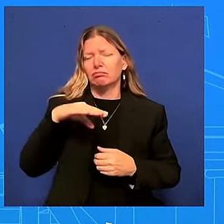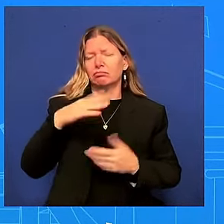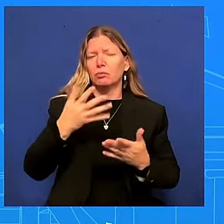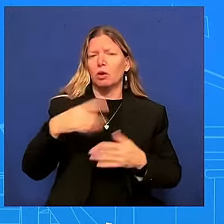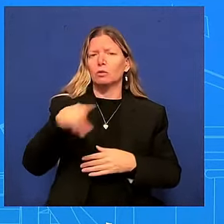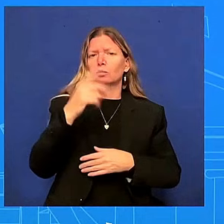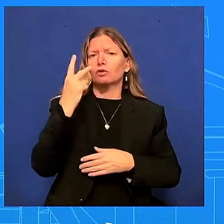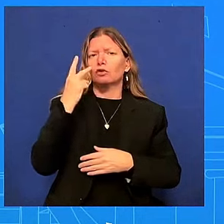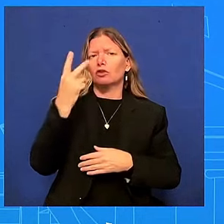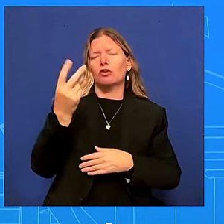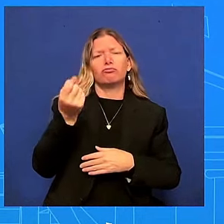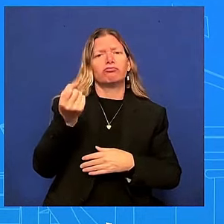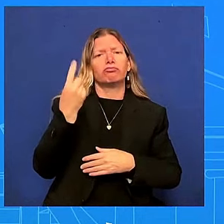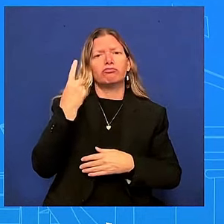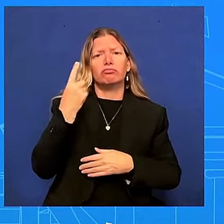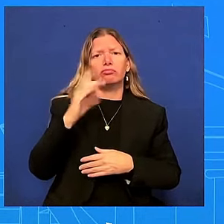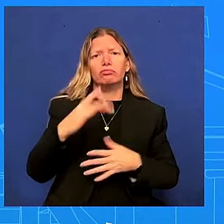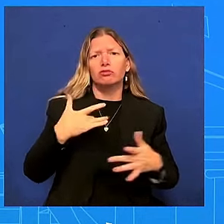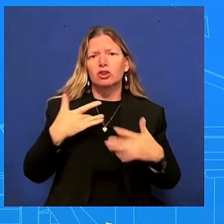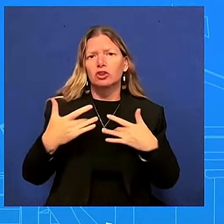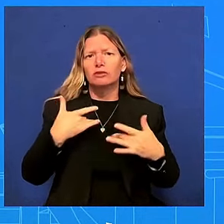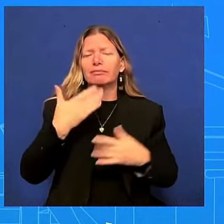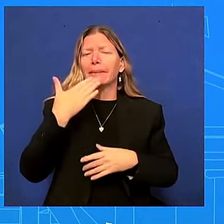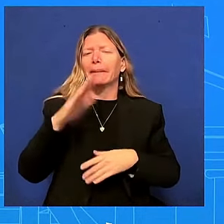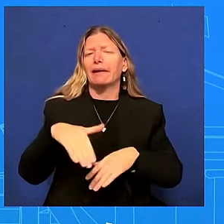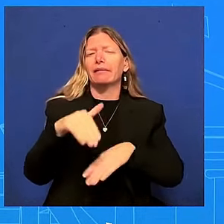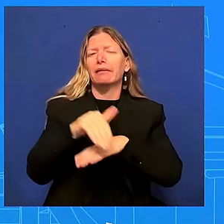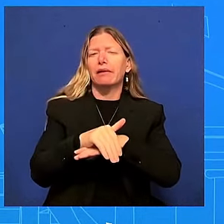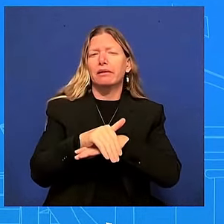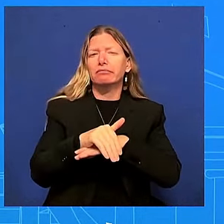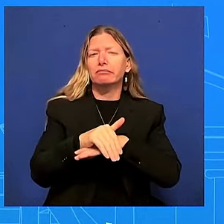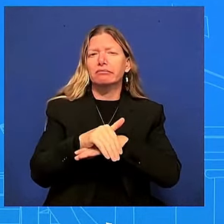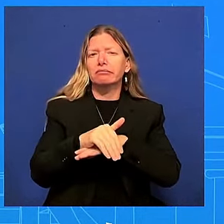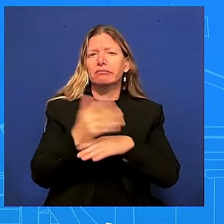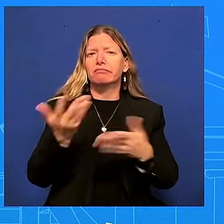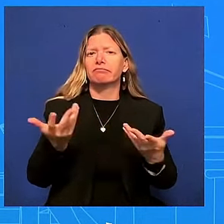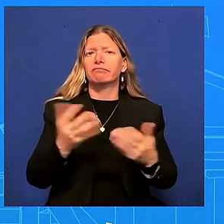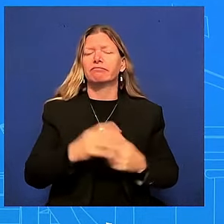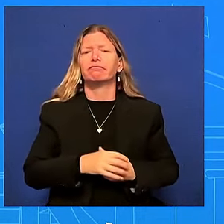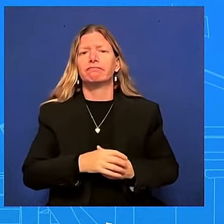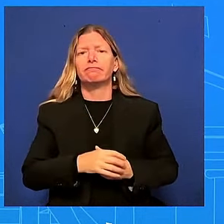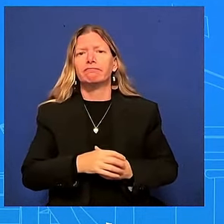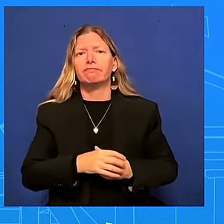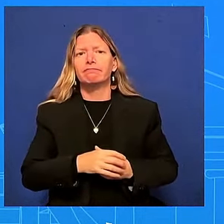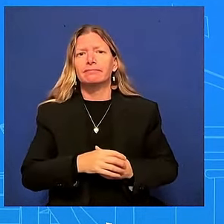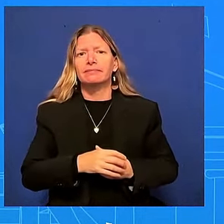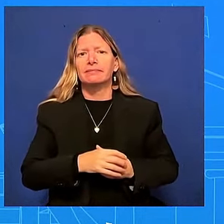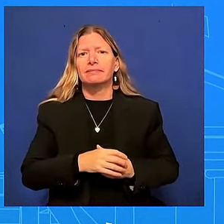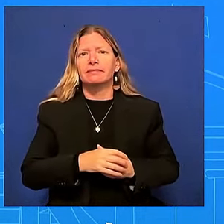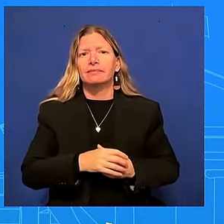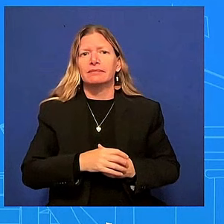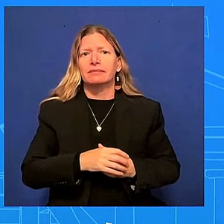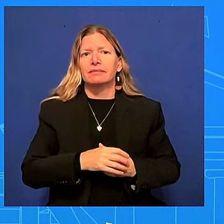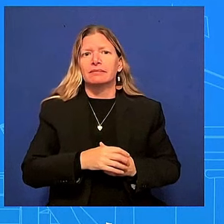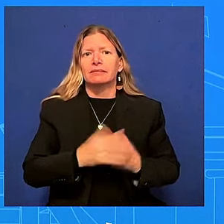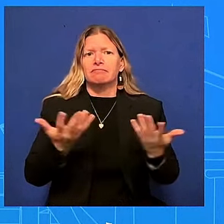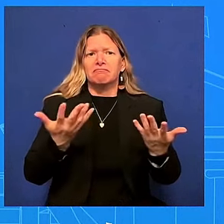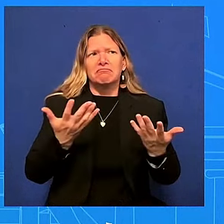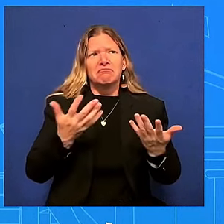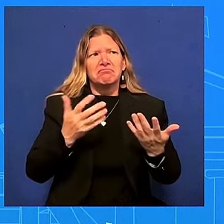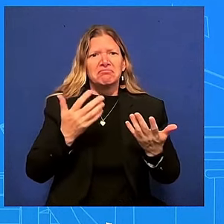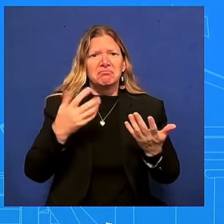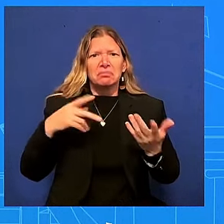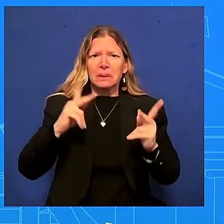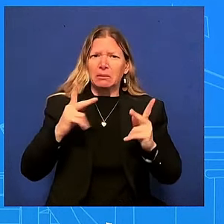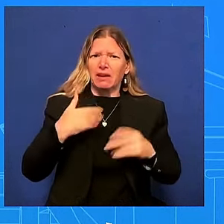bad night it is not uncommon for incumbents to have a bad night on their first debate and we are going